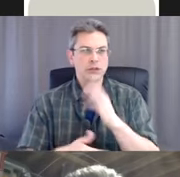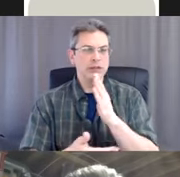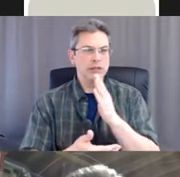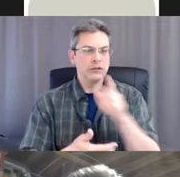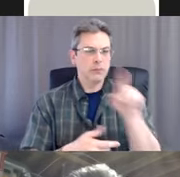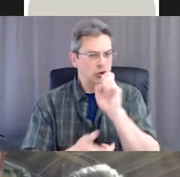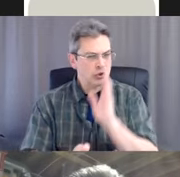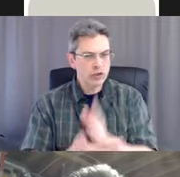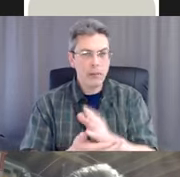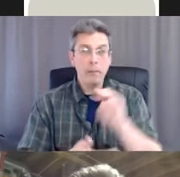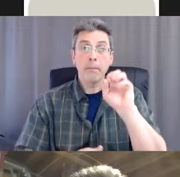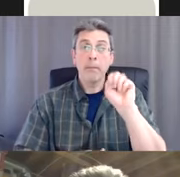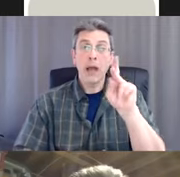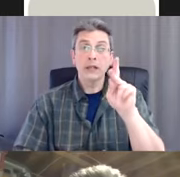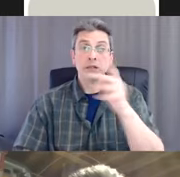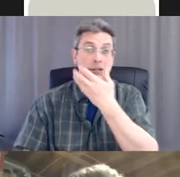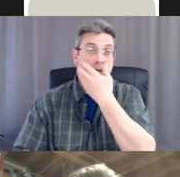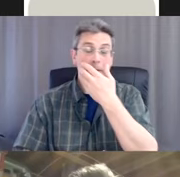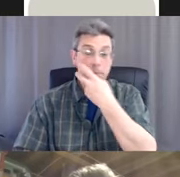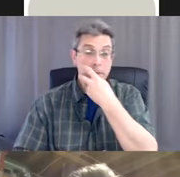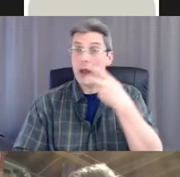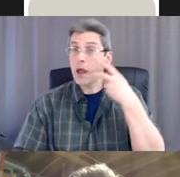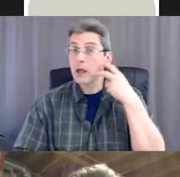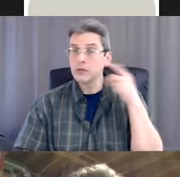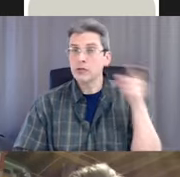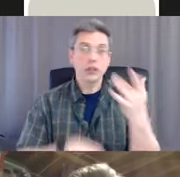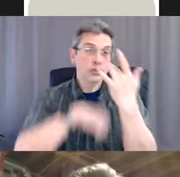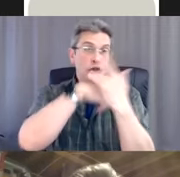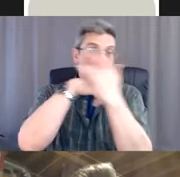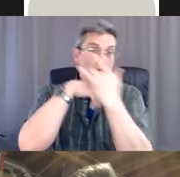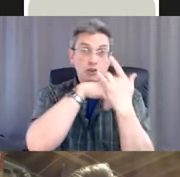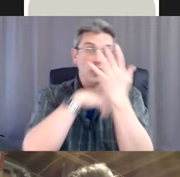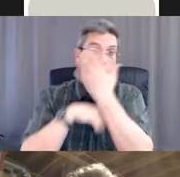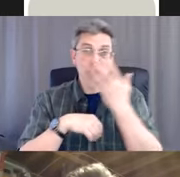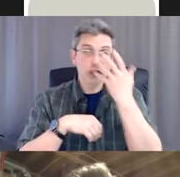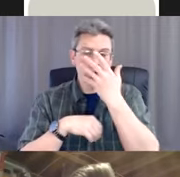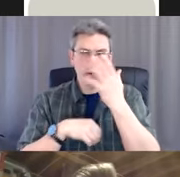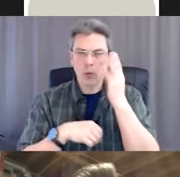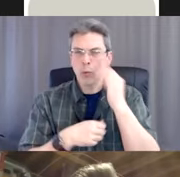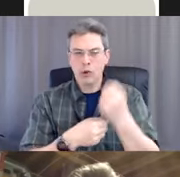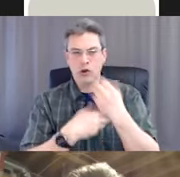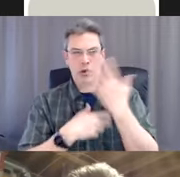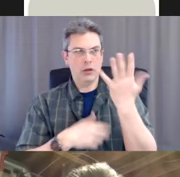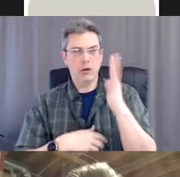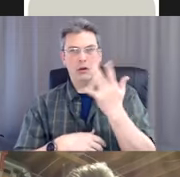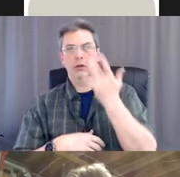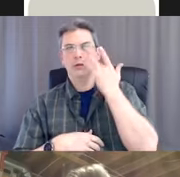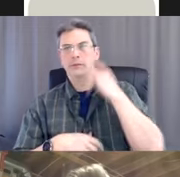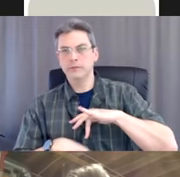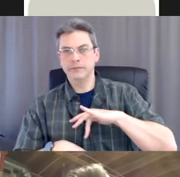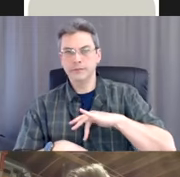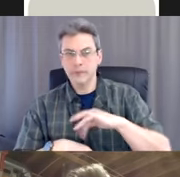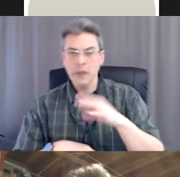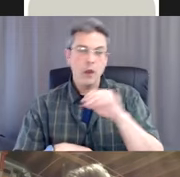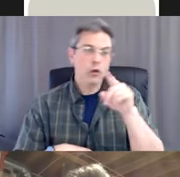mask on the front because that's just a right portal of entry for infection. And always assume that any human bodily